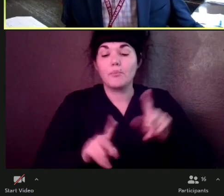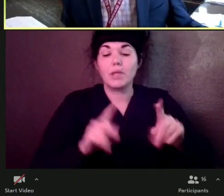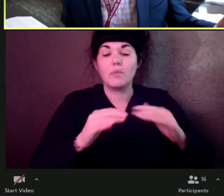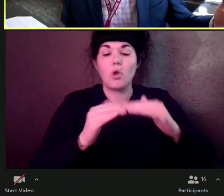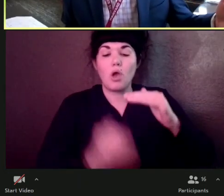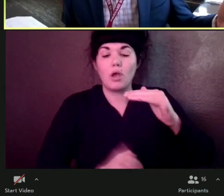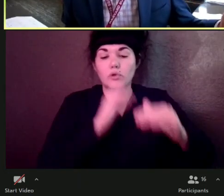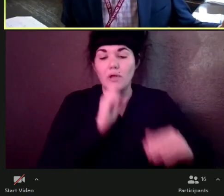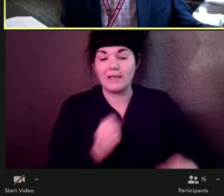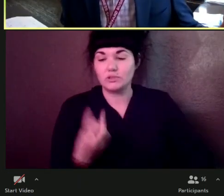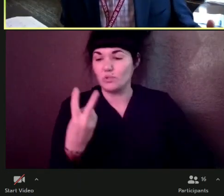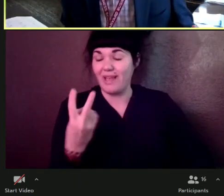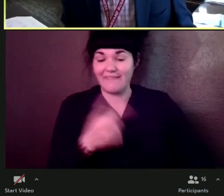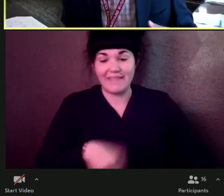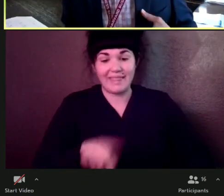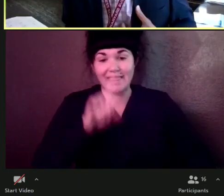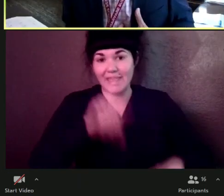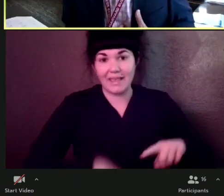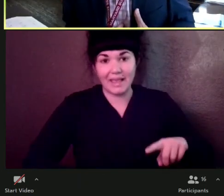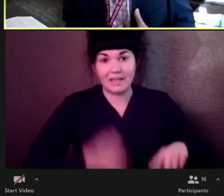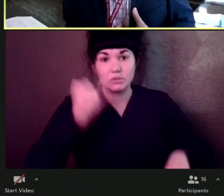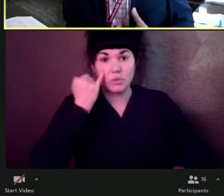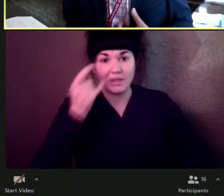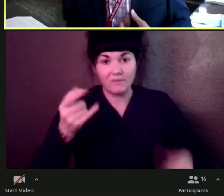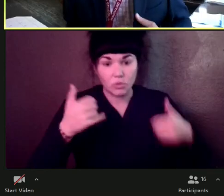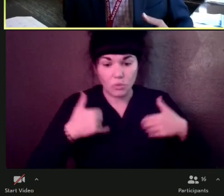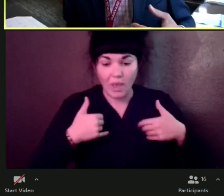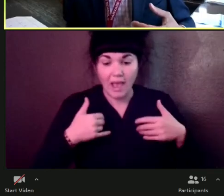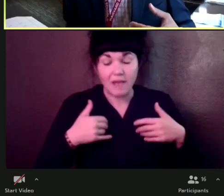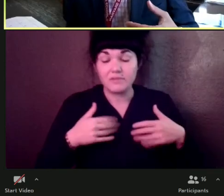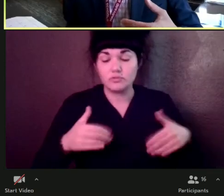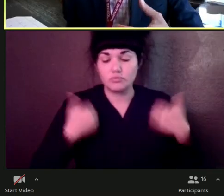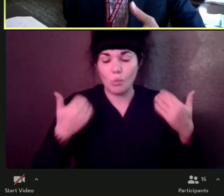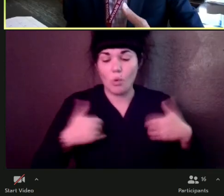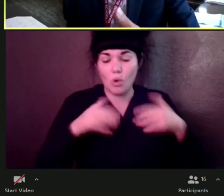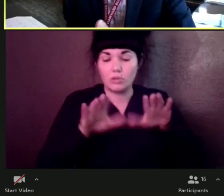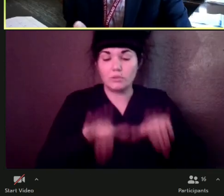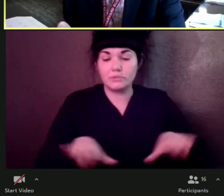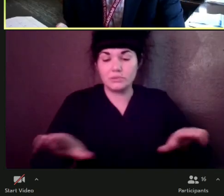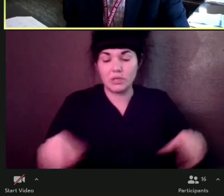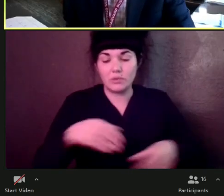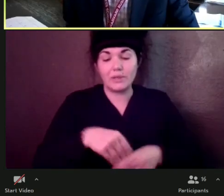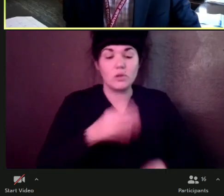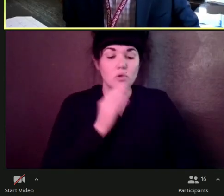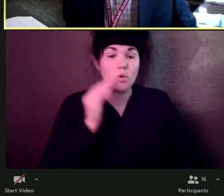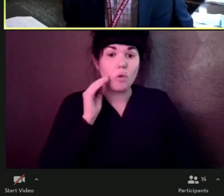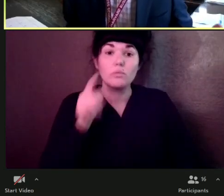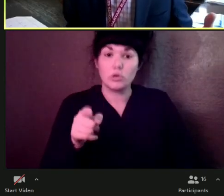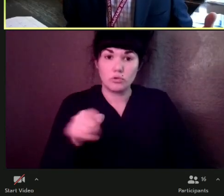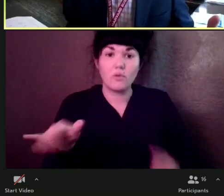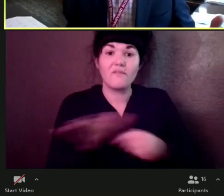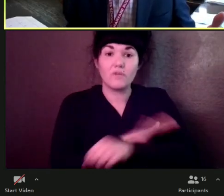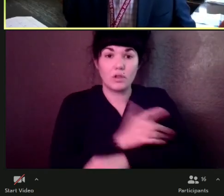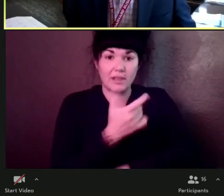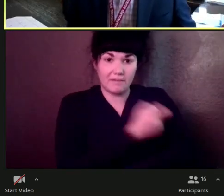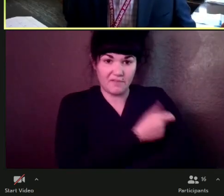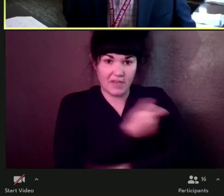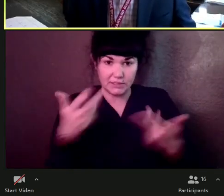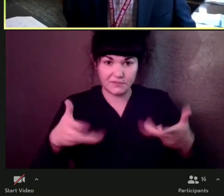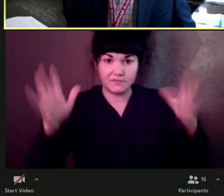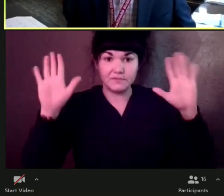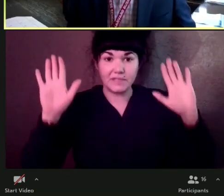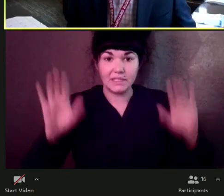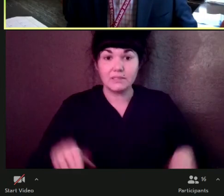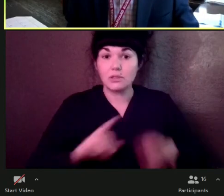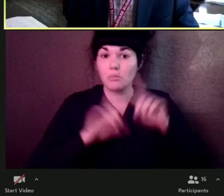small children at home and you're fully vaccinated, but, uh, you are out and about, and you happen to be in contact